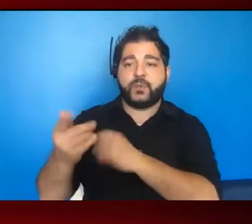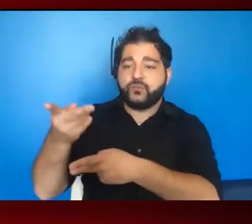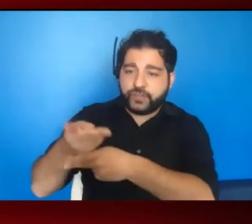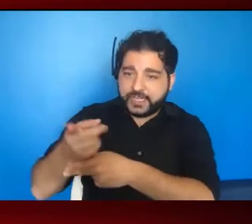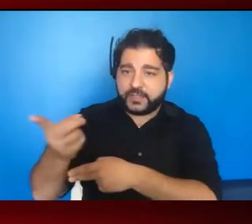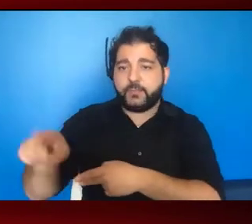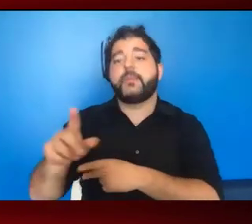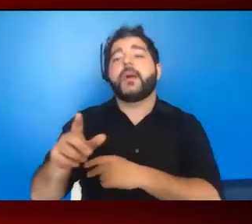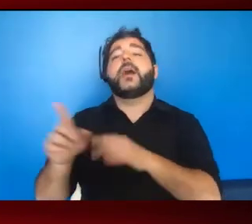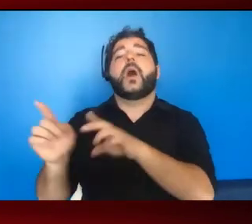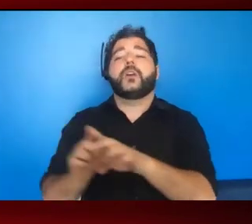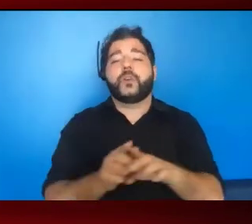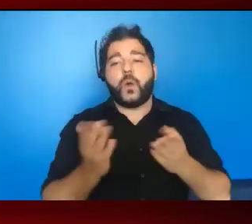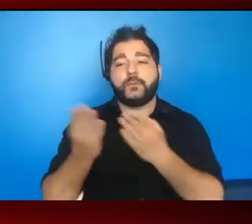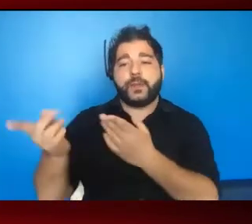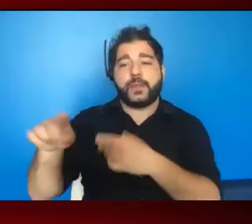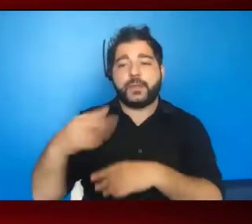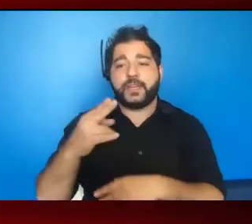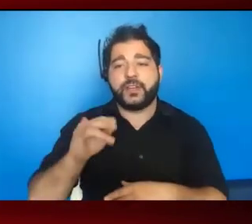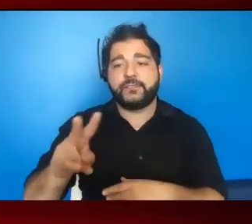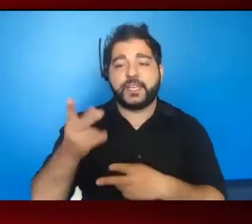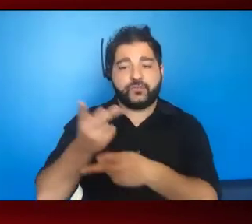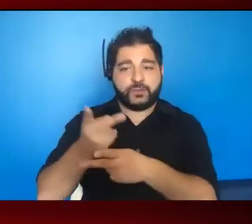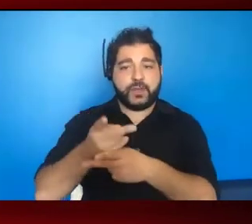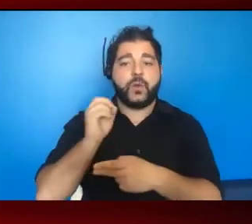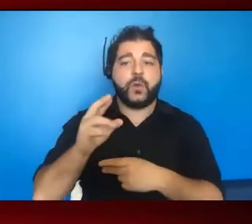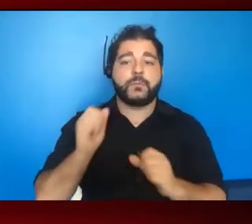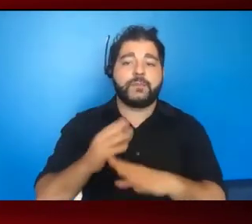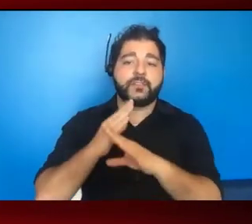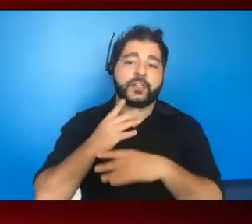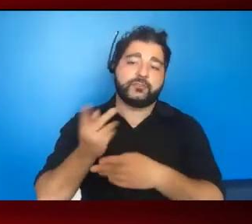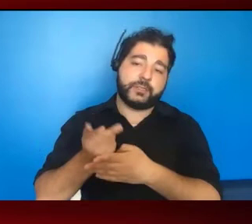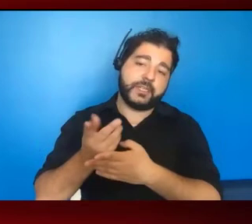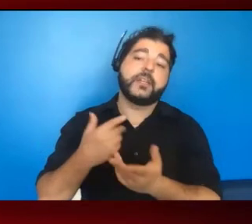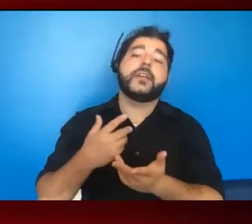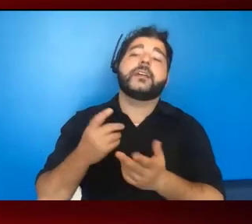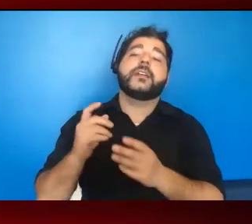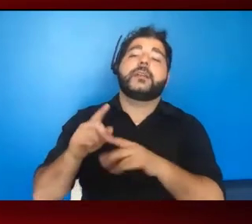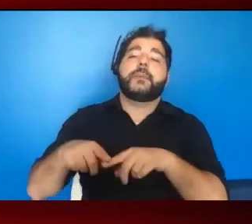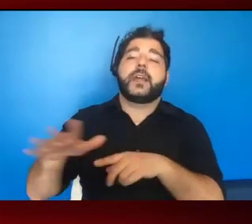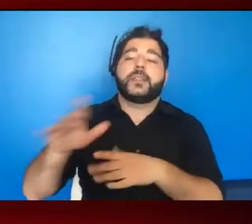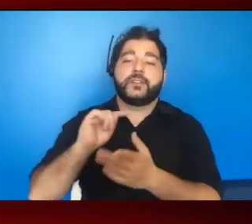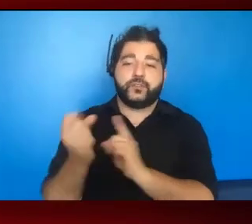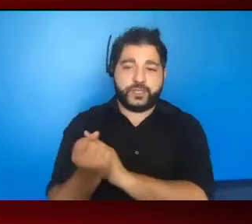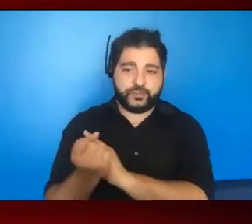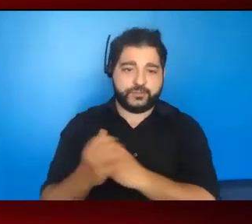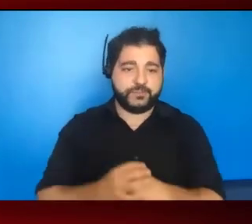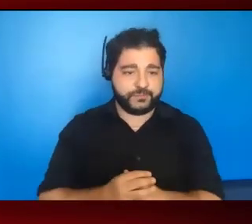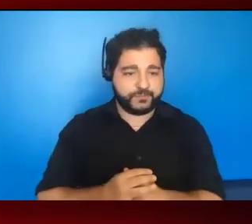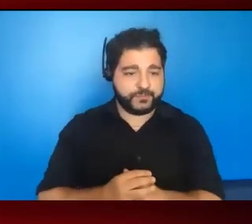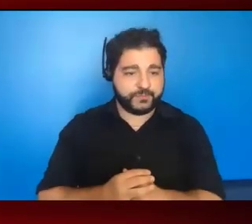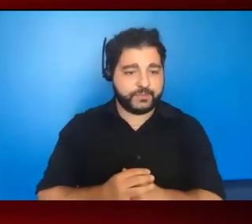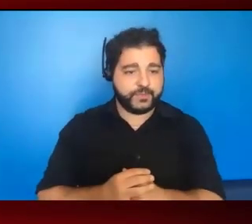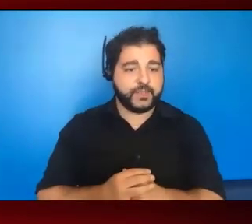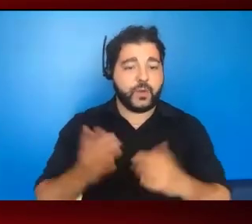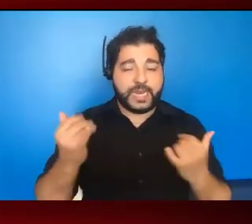and also offering them either HIV treatment or prevention treatment, depending on their situation. This is where I take